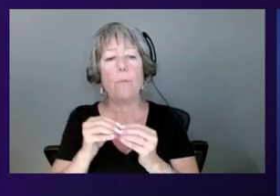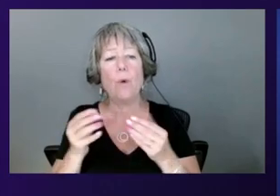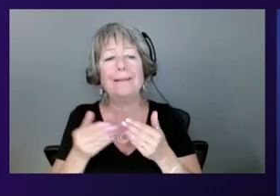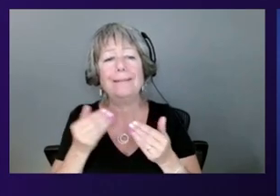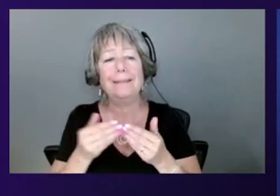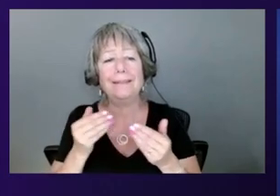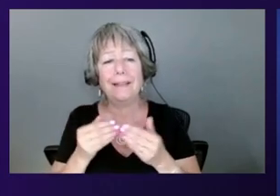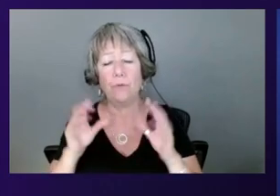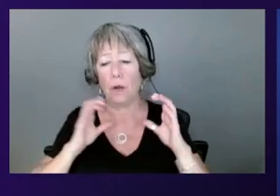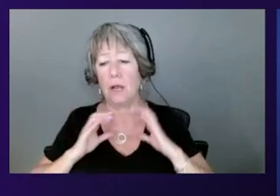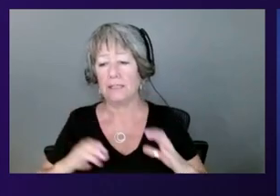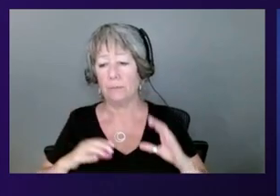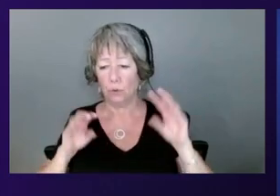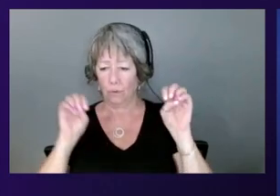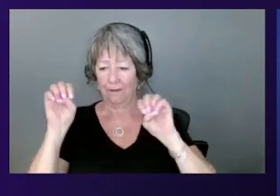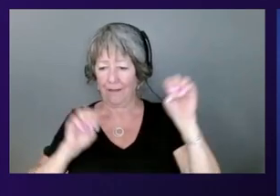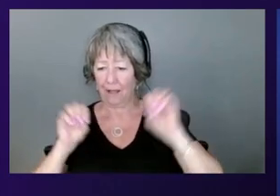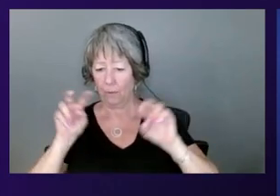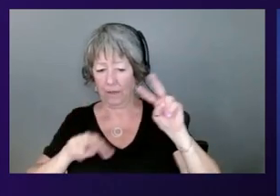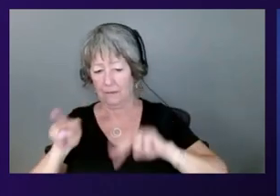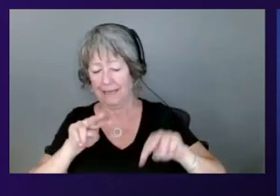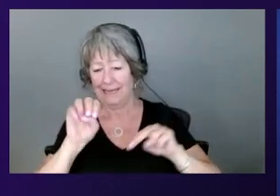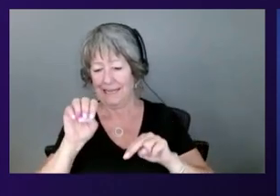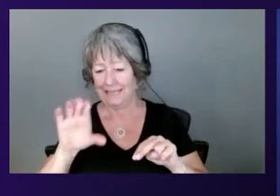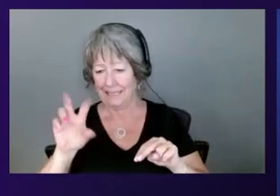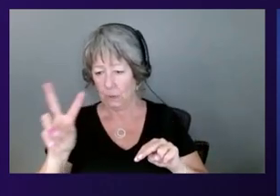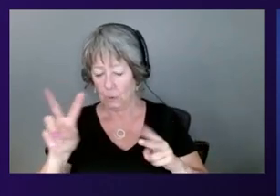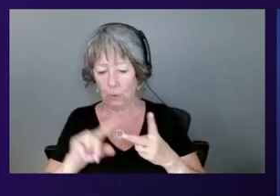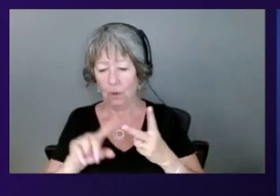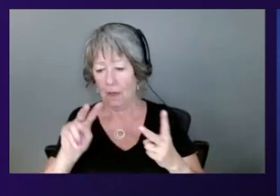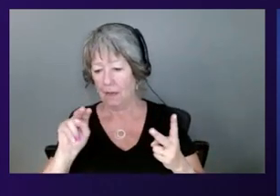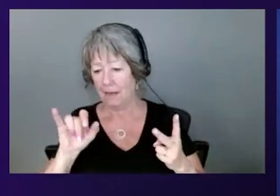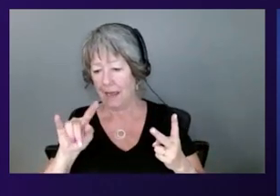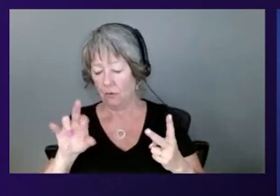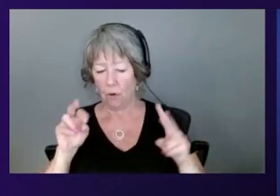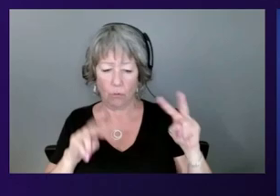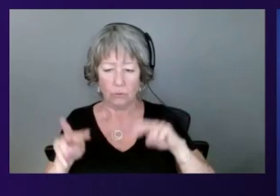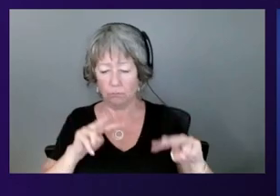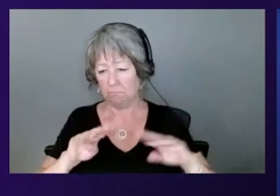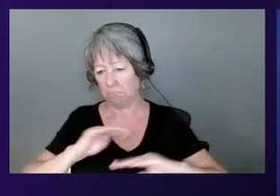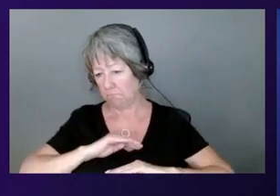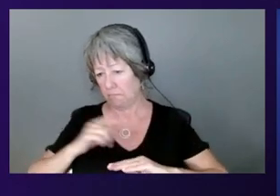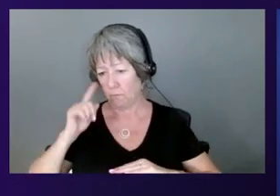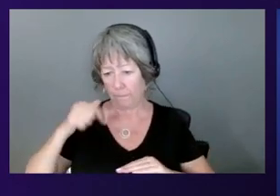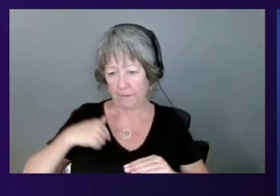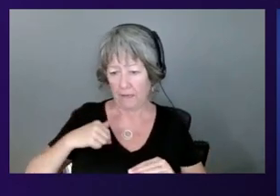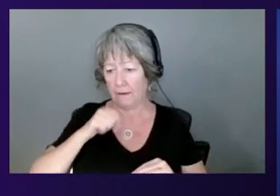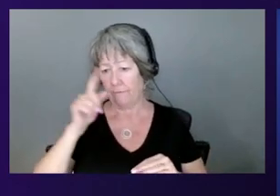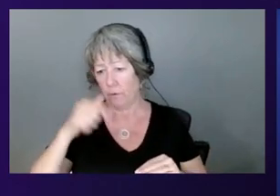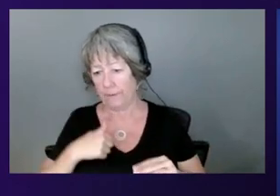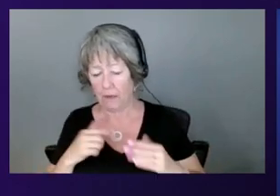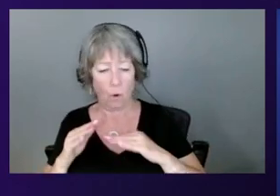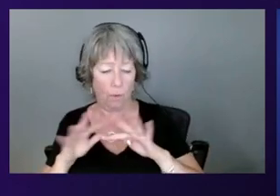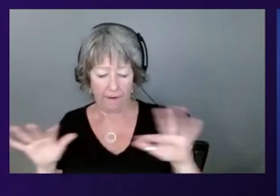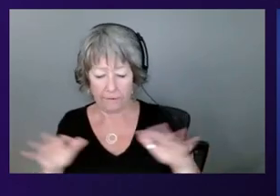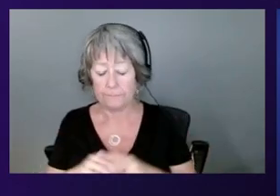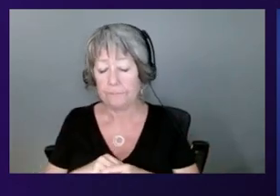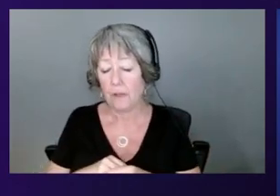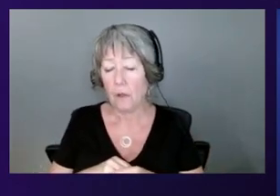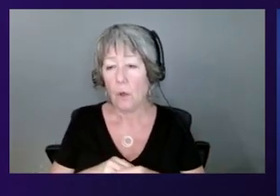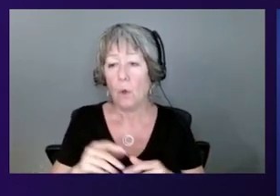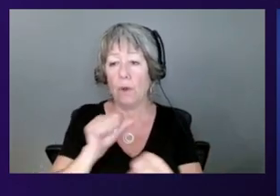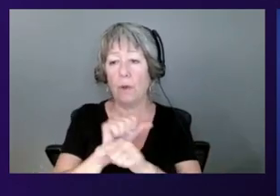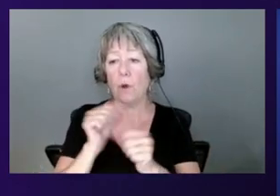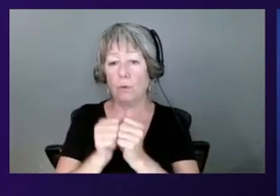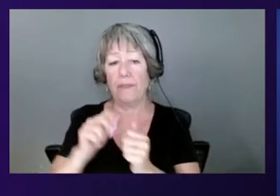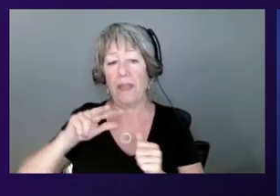evaluate EC2 and Nitro. And most recently this year, we worked with an independent third-party